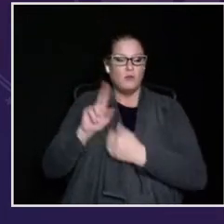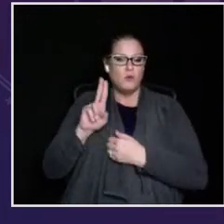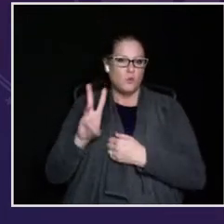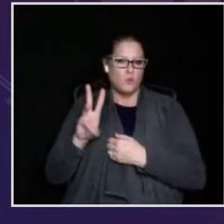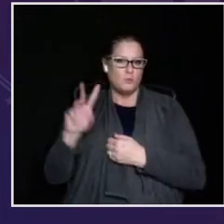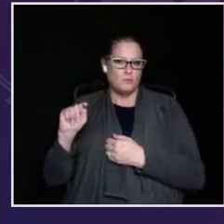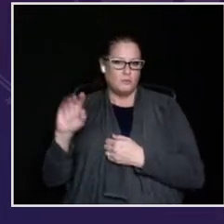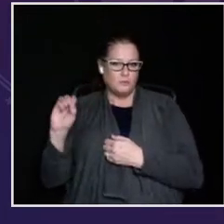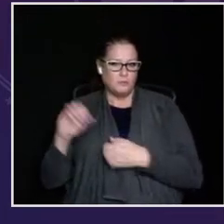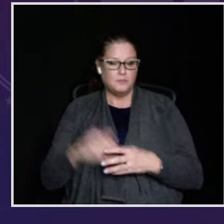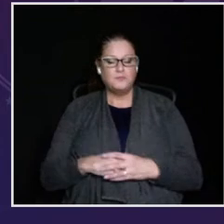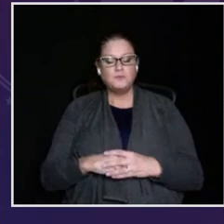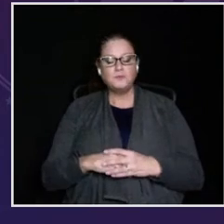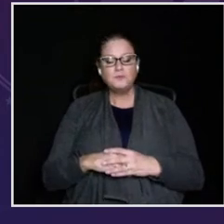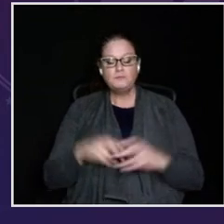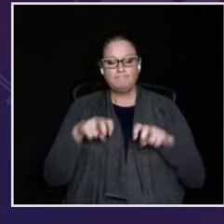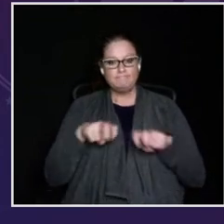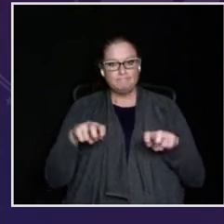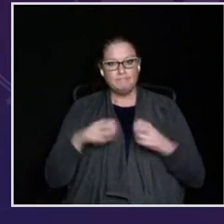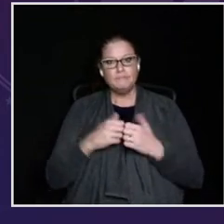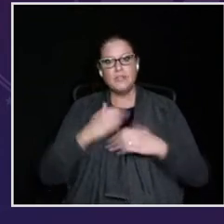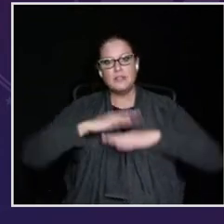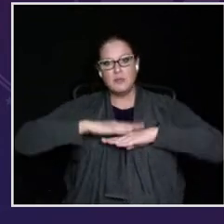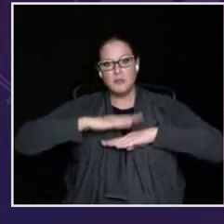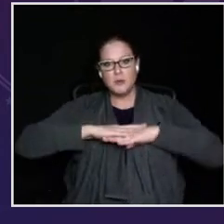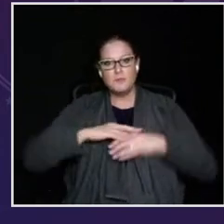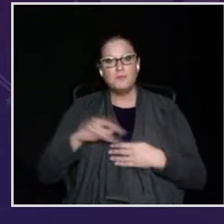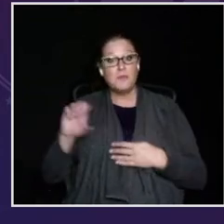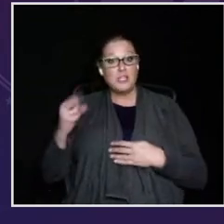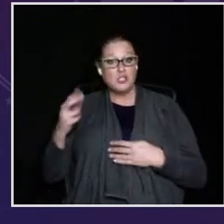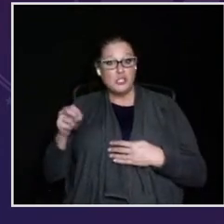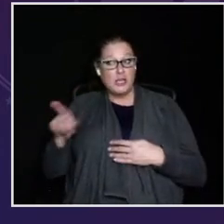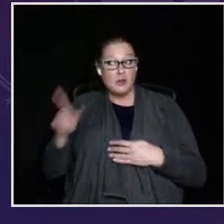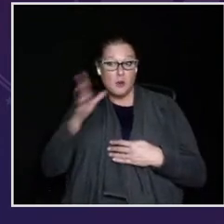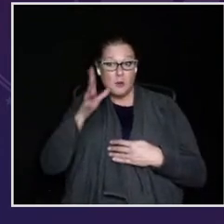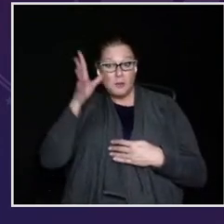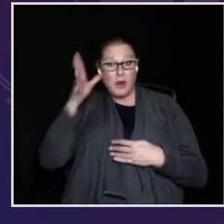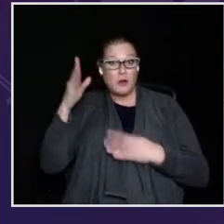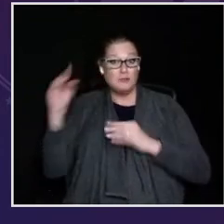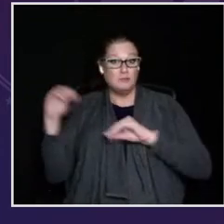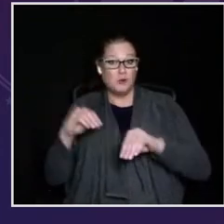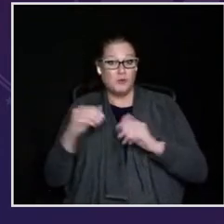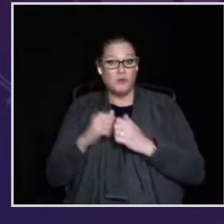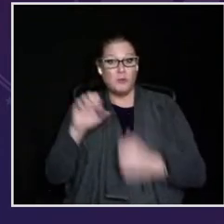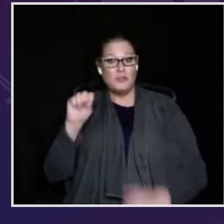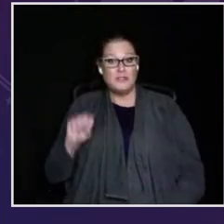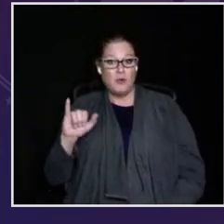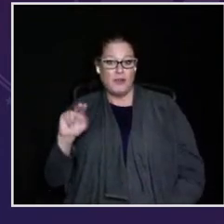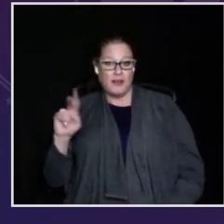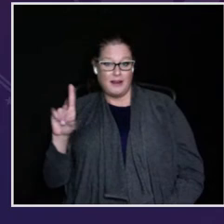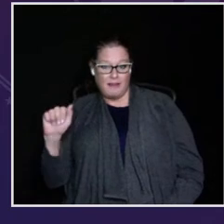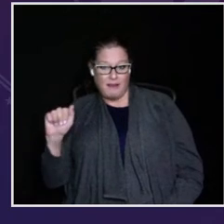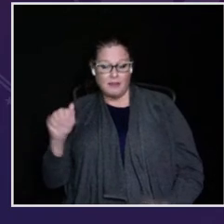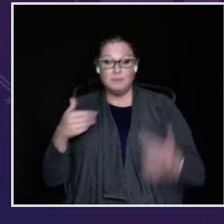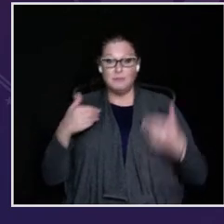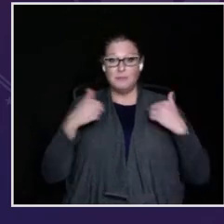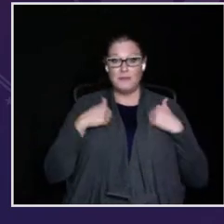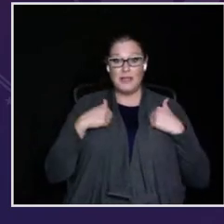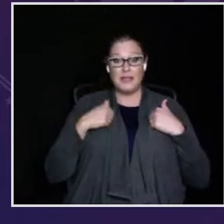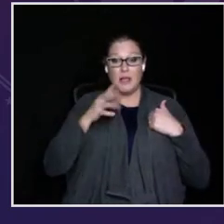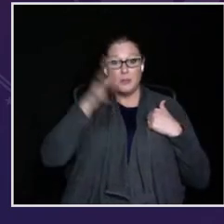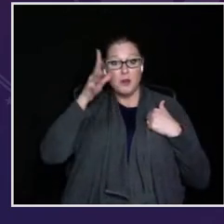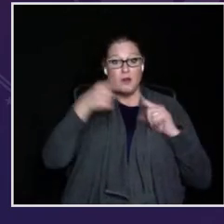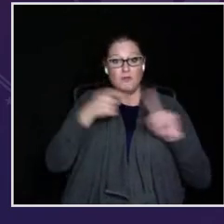case suing China before the World Trade Organization. We sat down at the table, she, whose